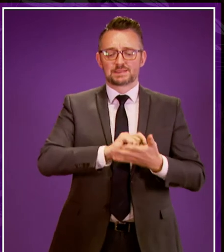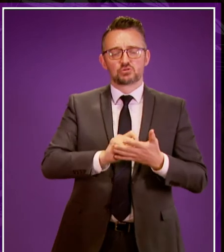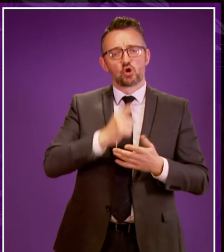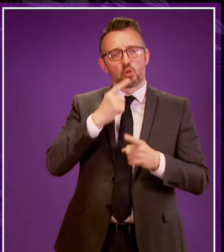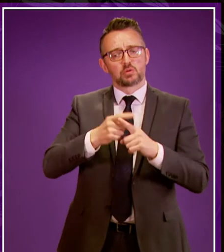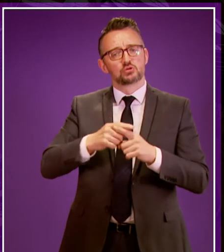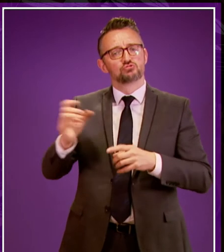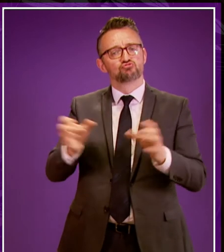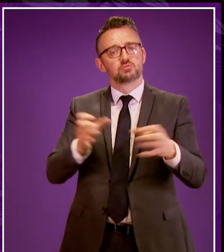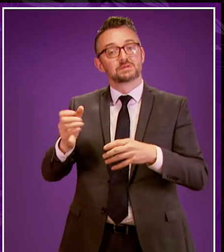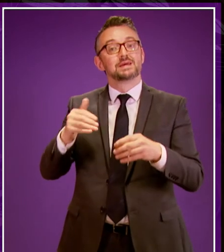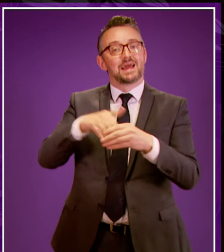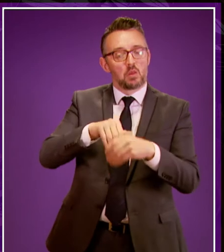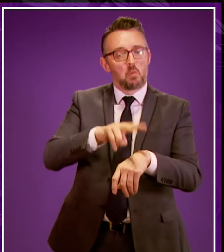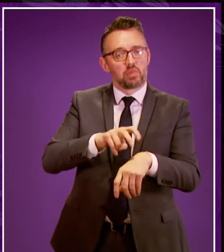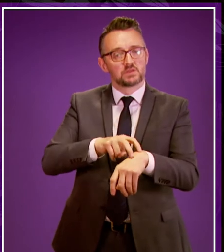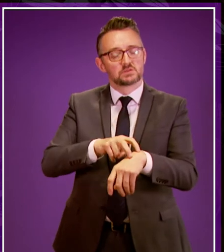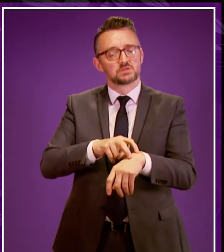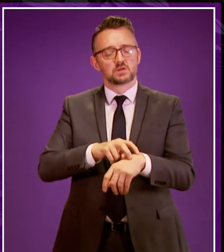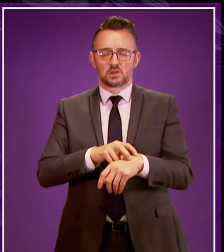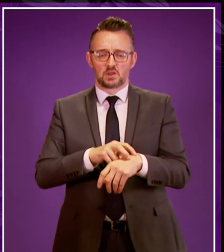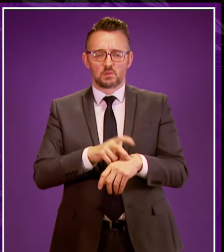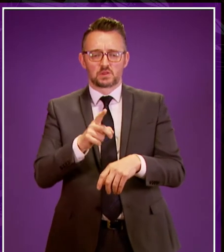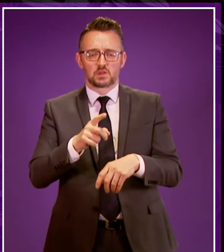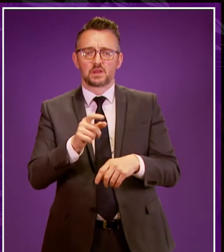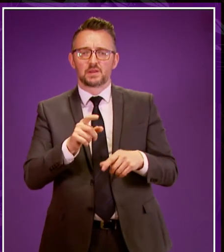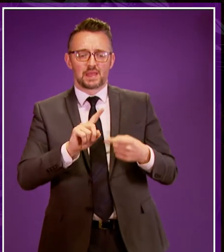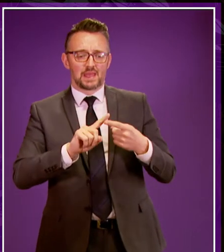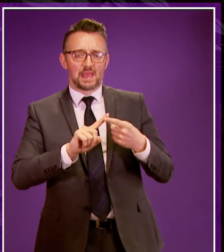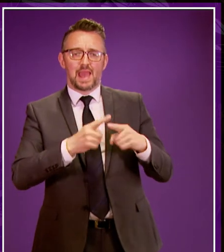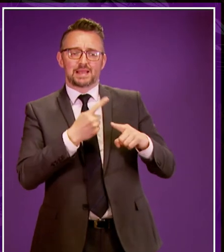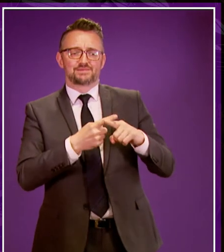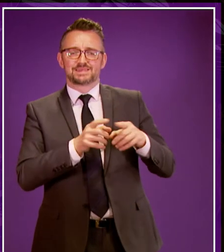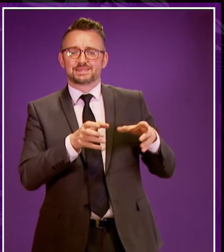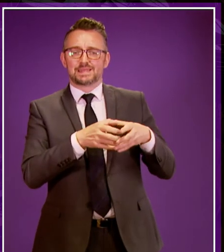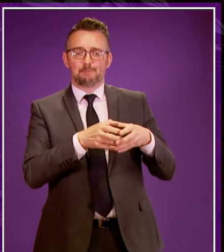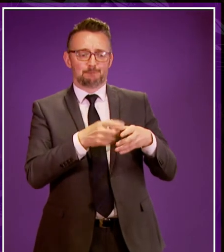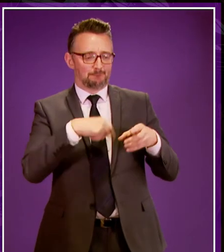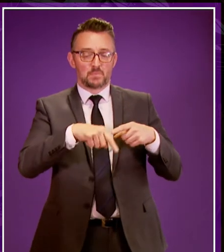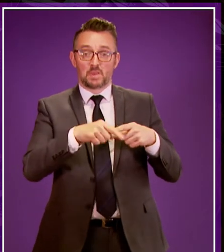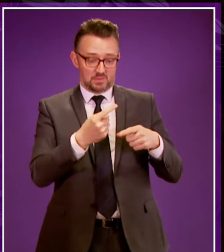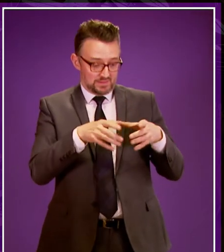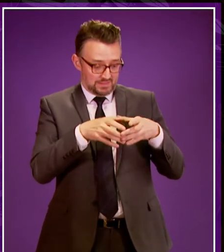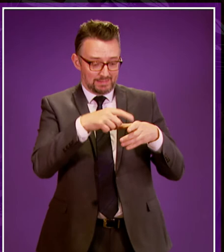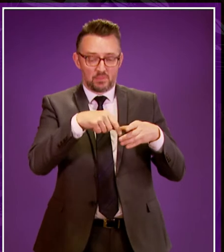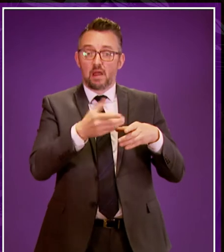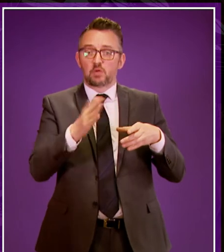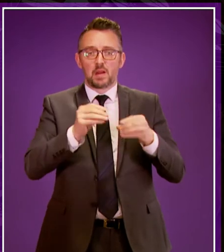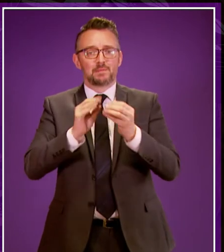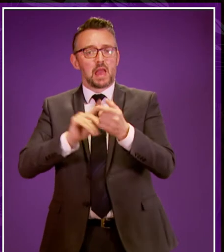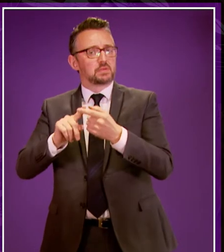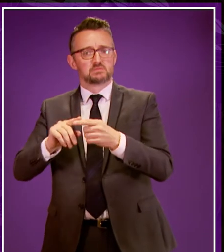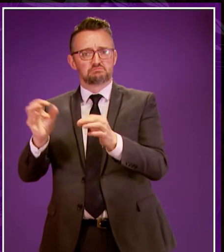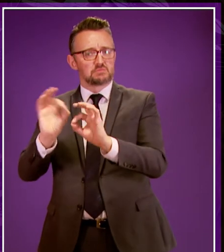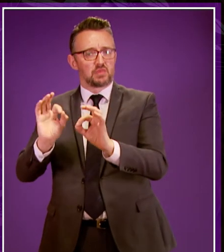recruitment into the force but none of the current executive team that he mentions are from a BME background and the number of